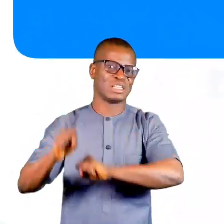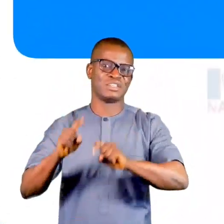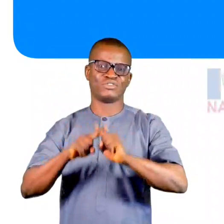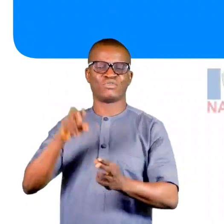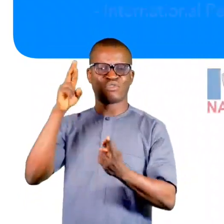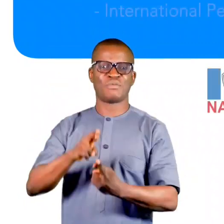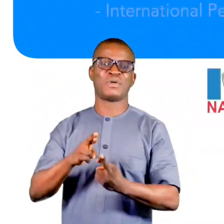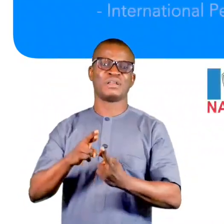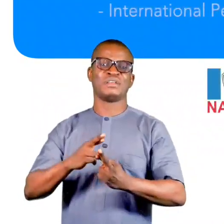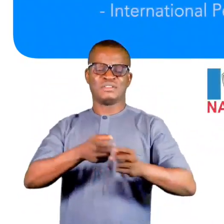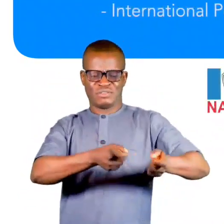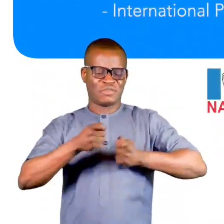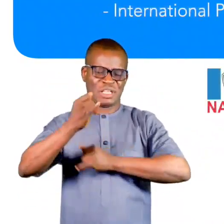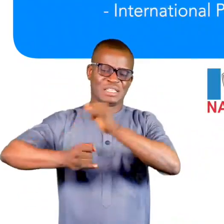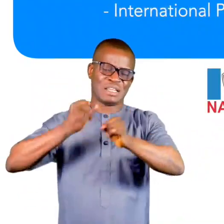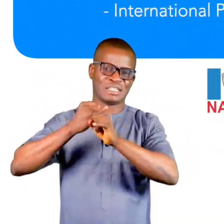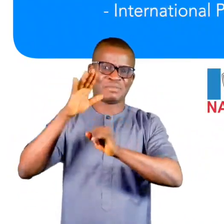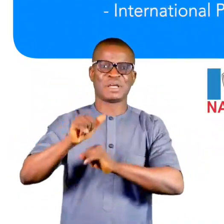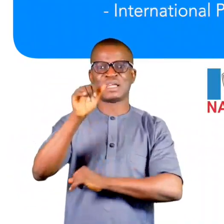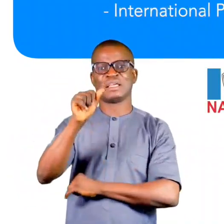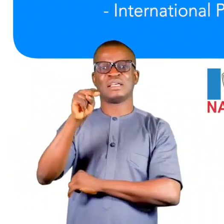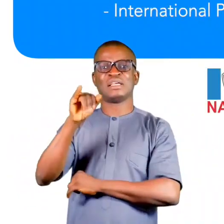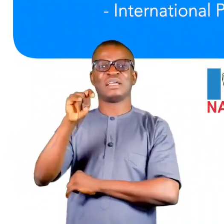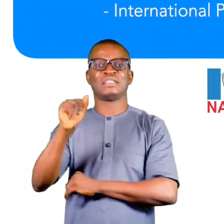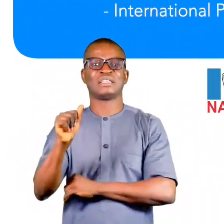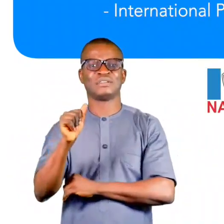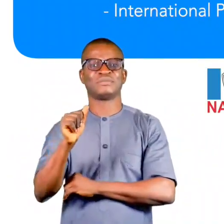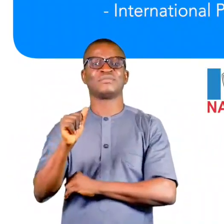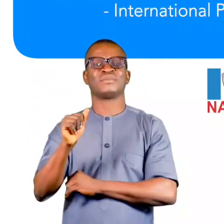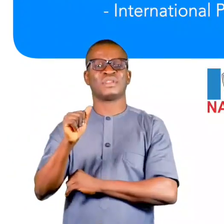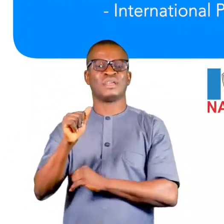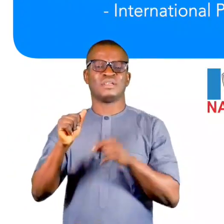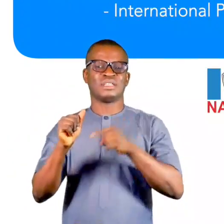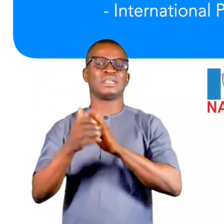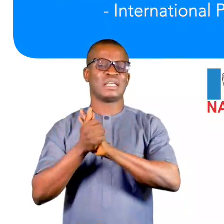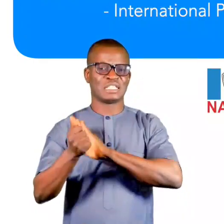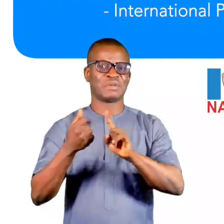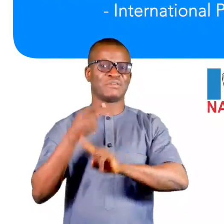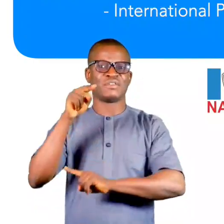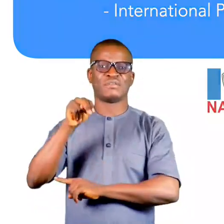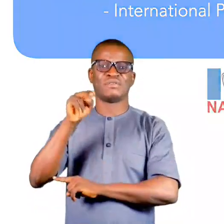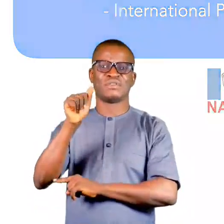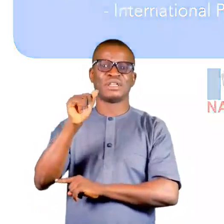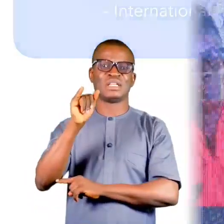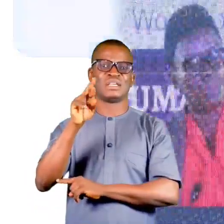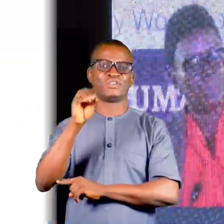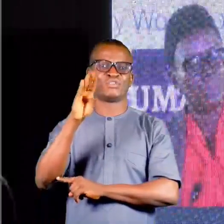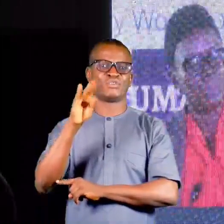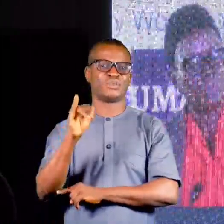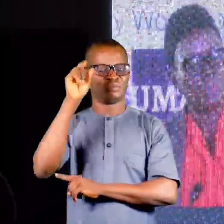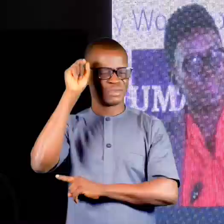for combating human trafficking, international perspective by Anita Nyangjong, a counter-trafficking in persons expert from